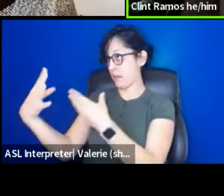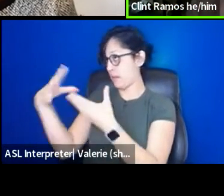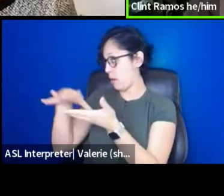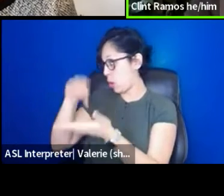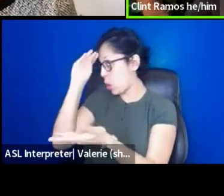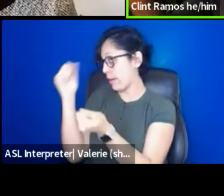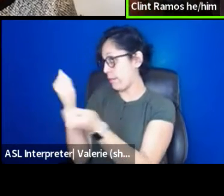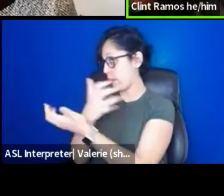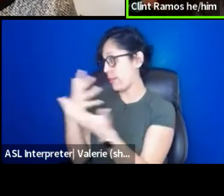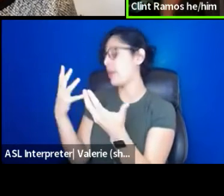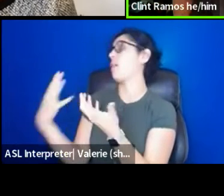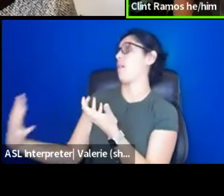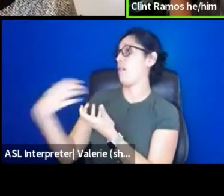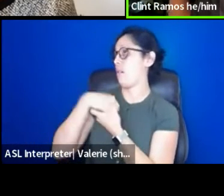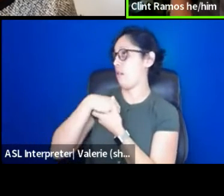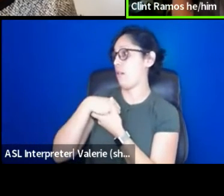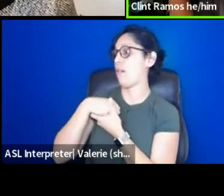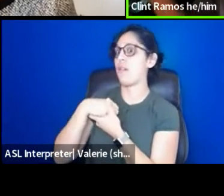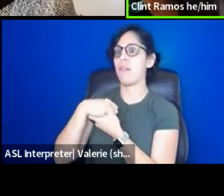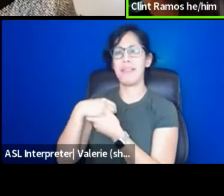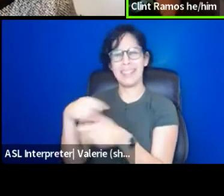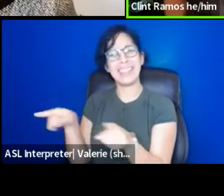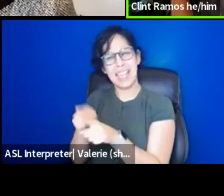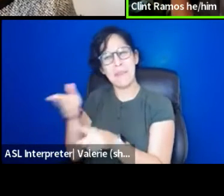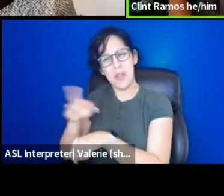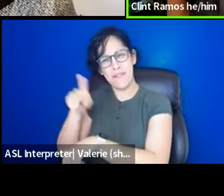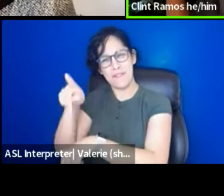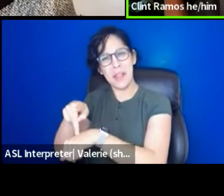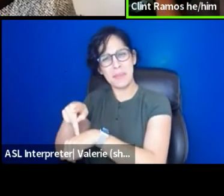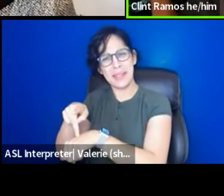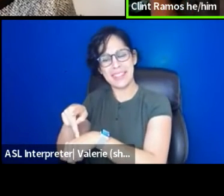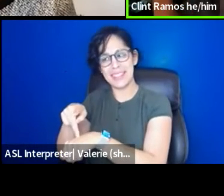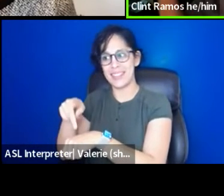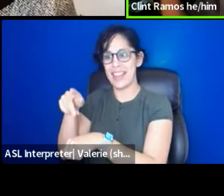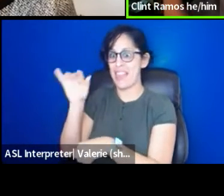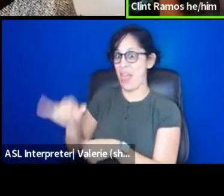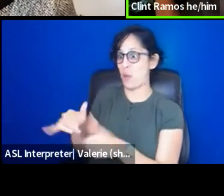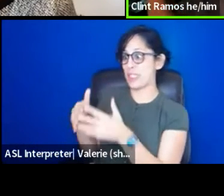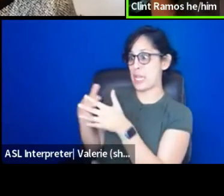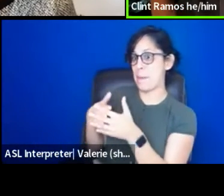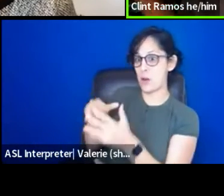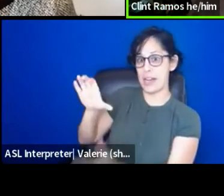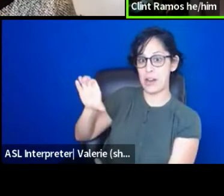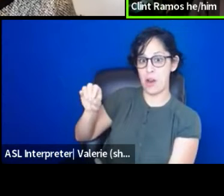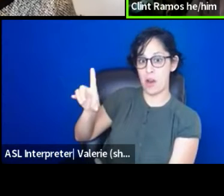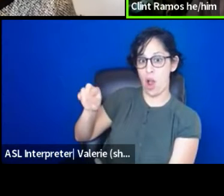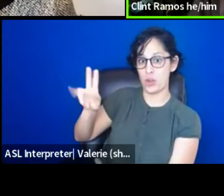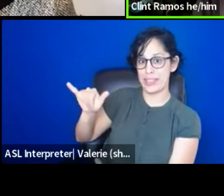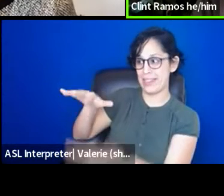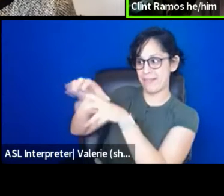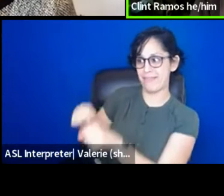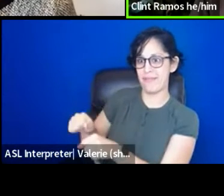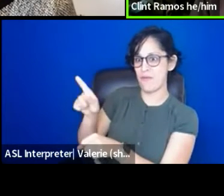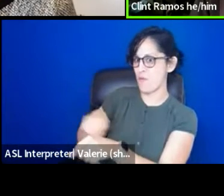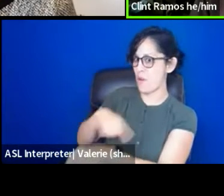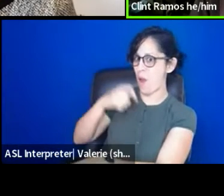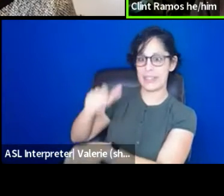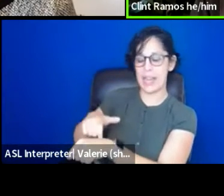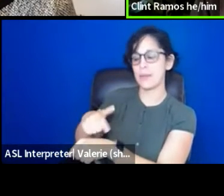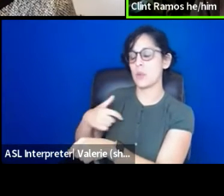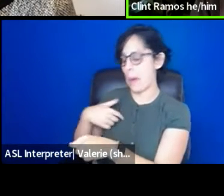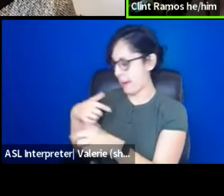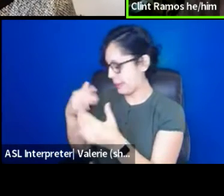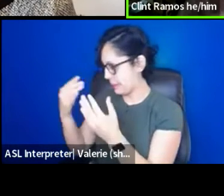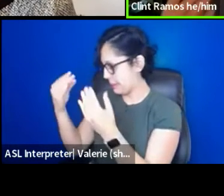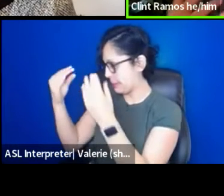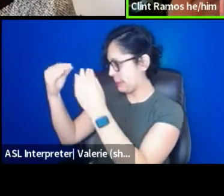inculcated this, even in the motherland, right? Which had been an American colony for a lot of, for a long time. And then you come into this